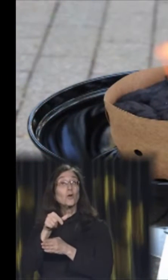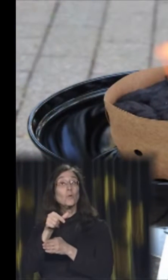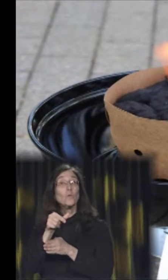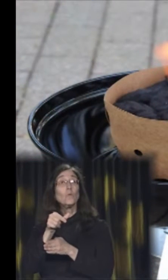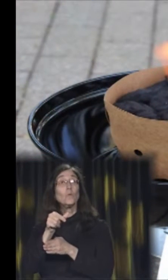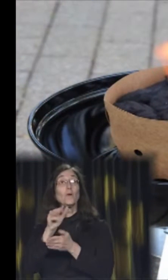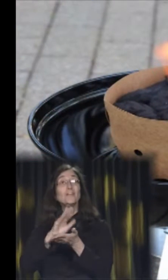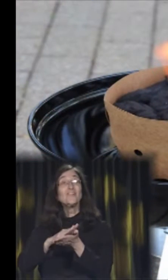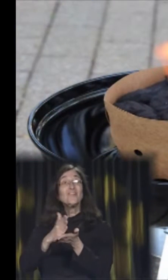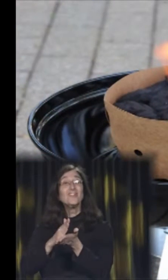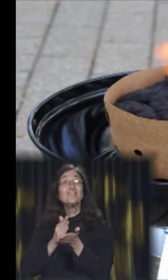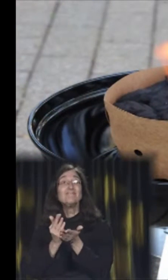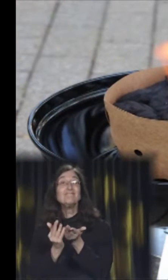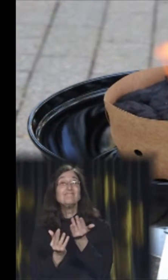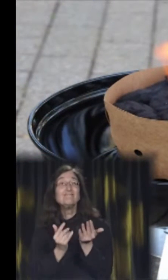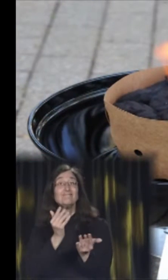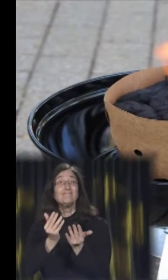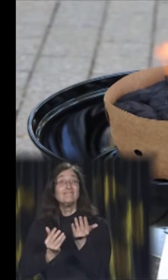is burned.